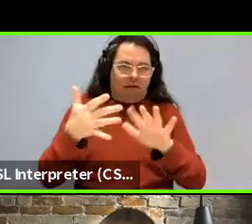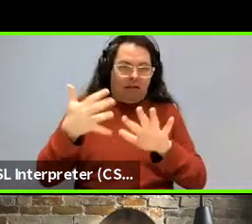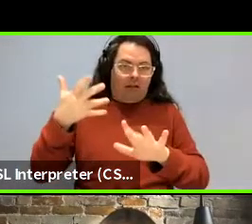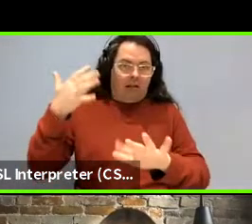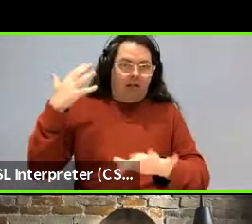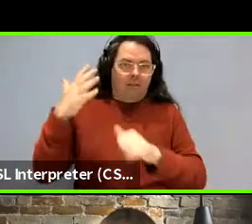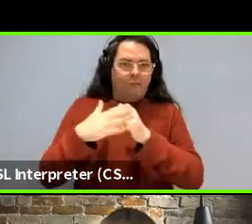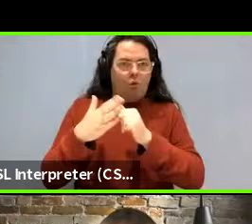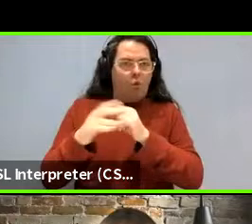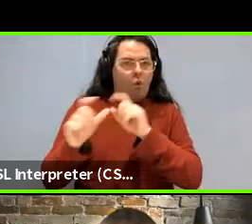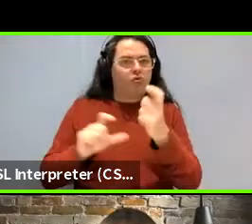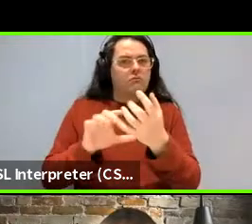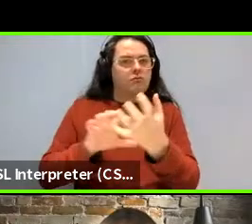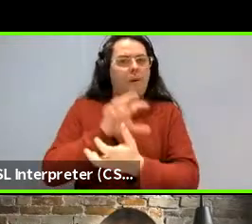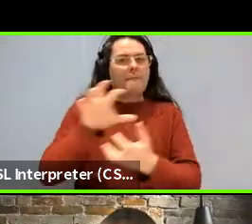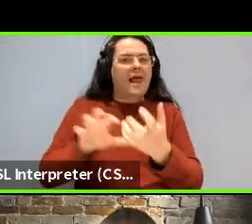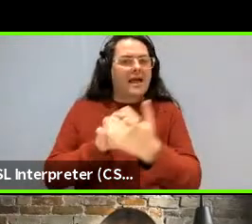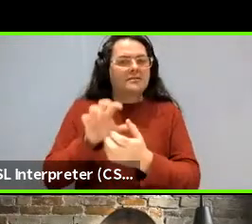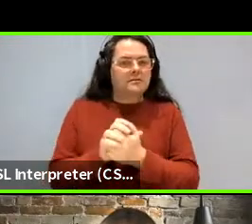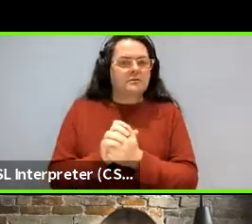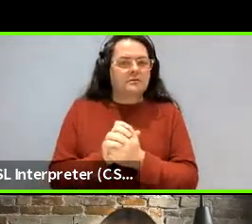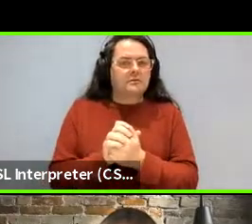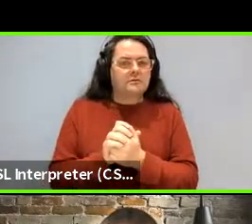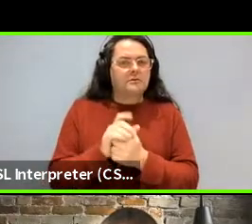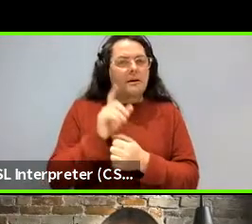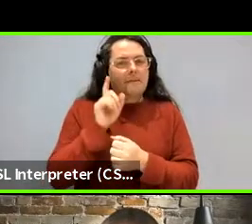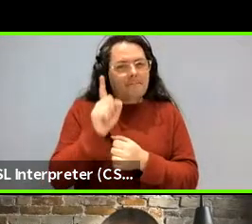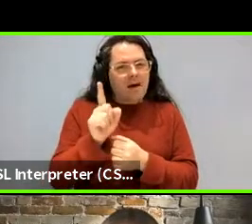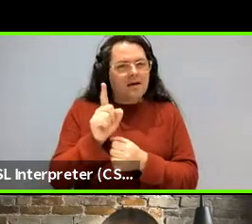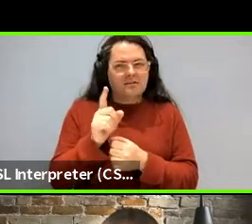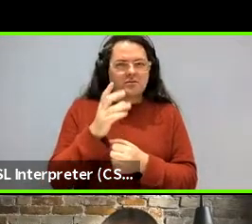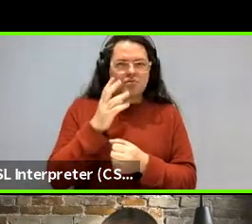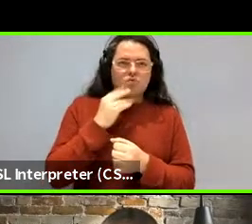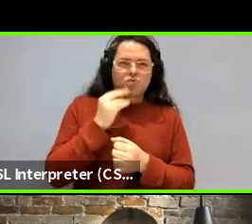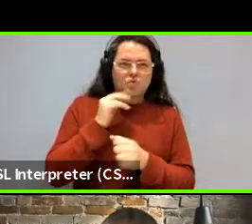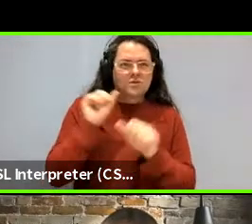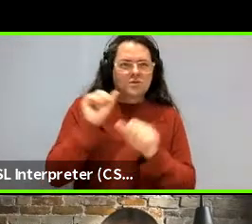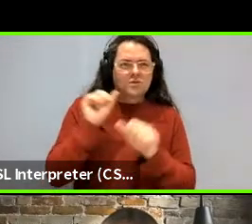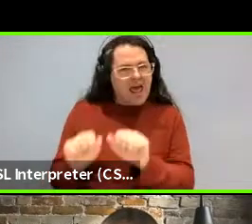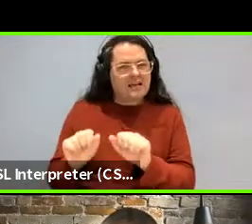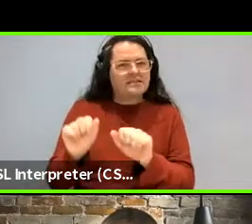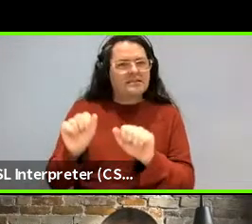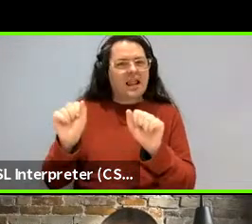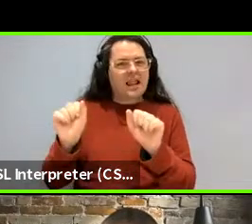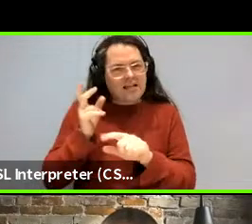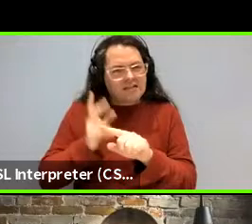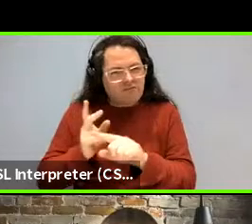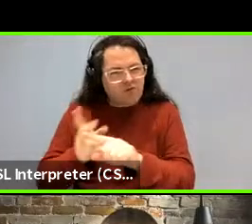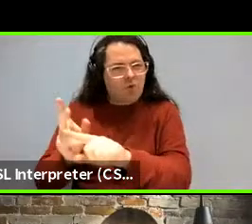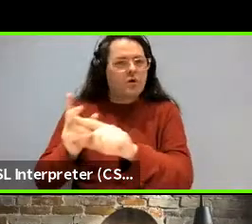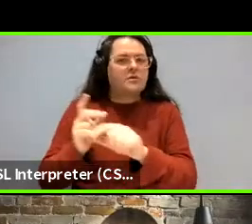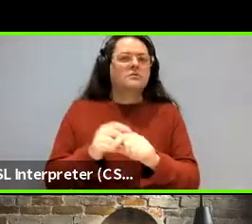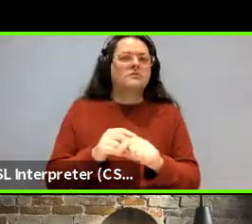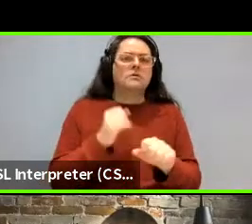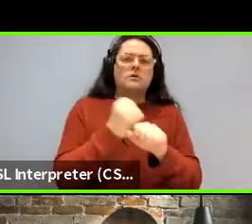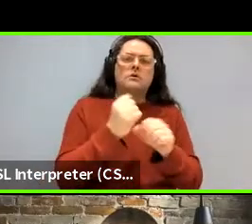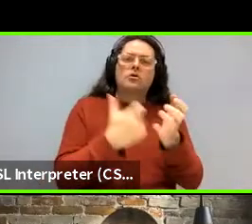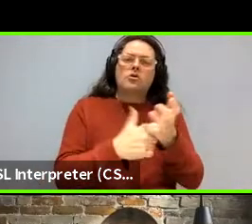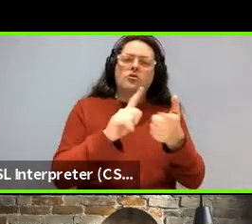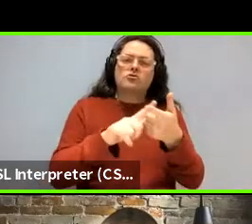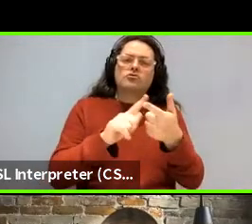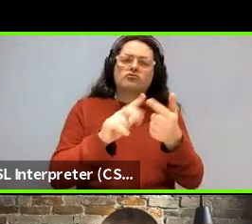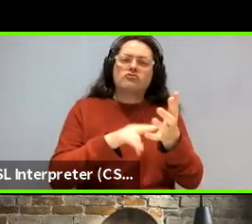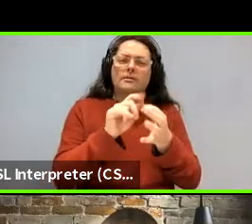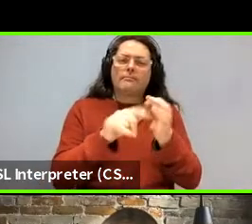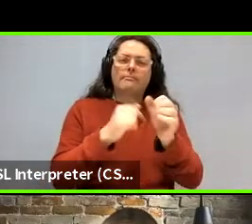complex. Uh, but they're also less useful, less frequent discourse as Greenberg pointed out and so on. So